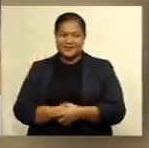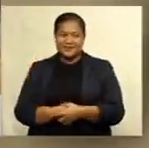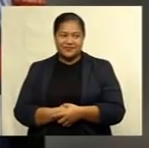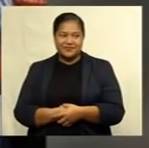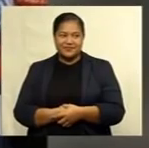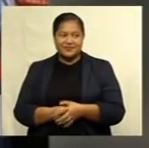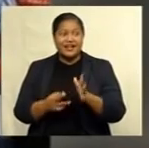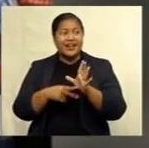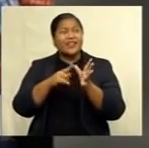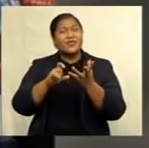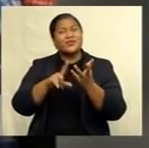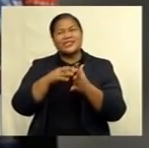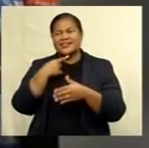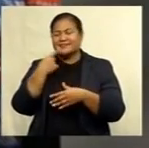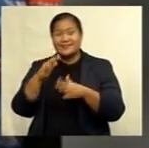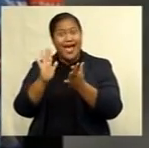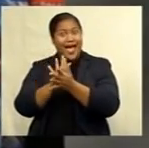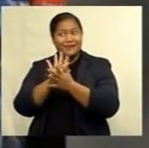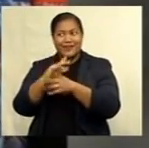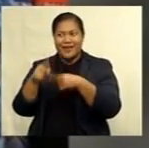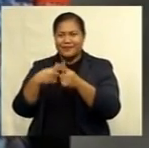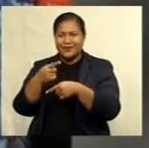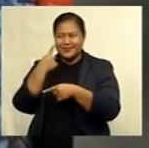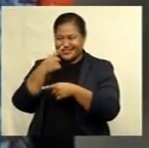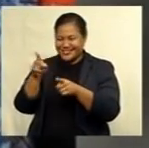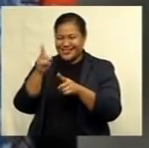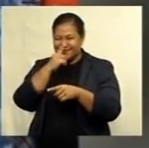overwhelmed with the response from the people of Votua.